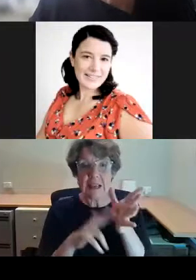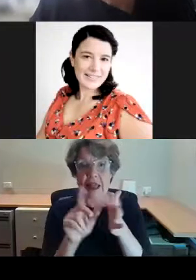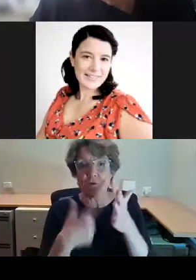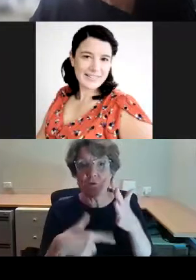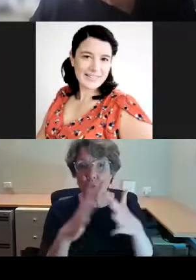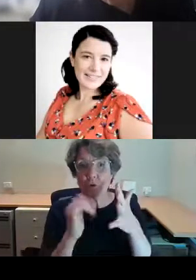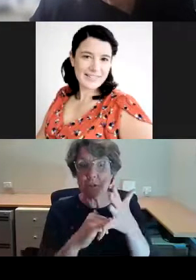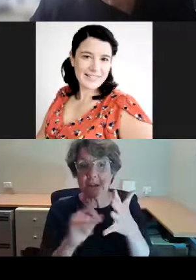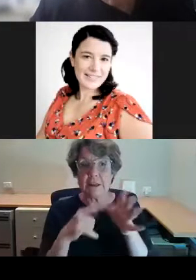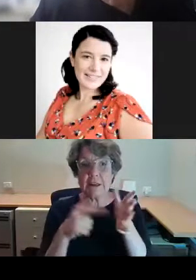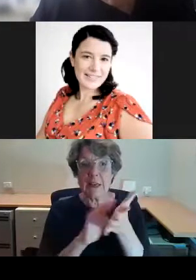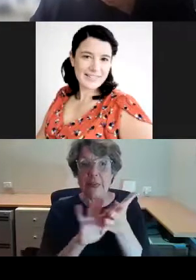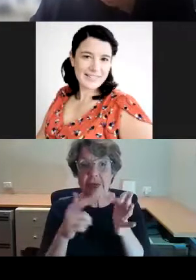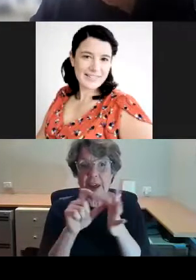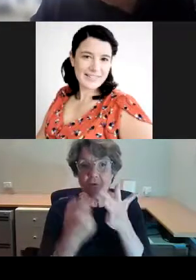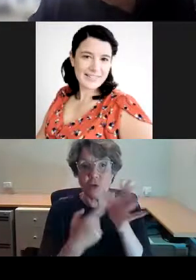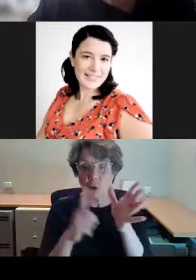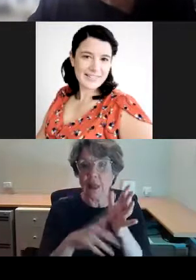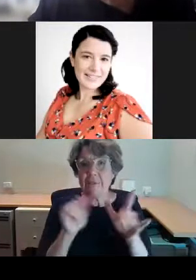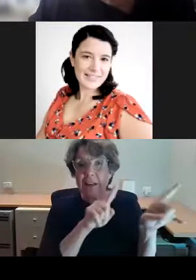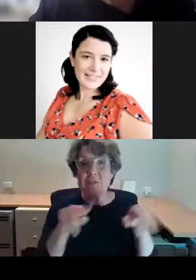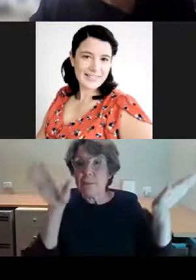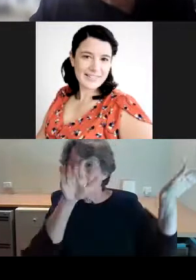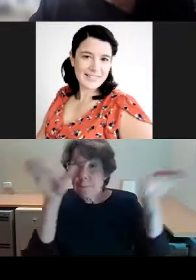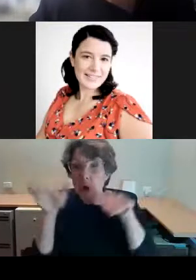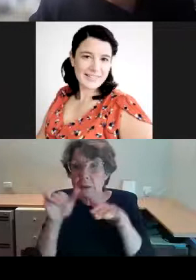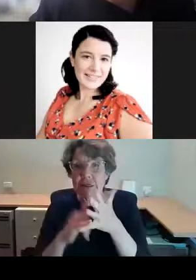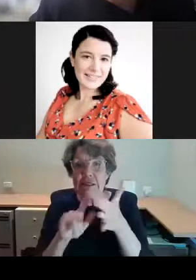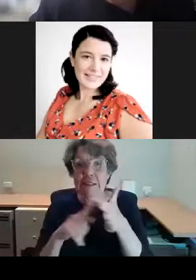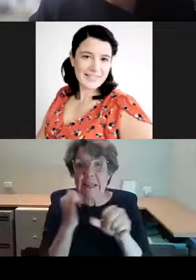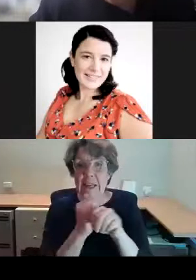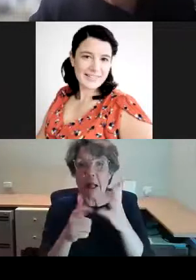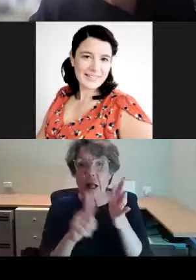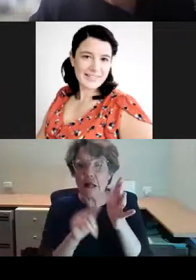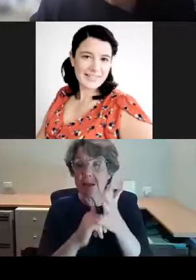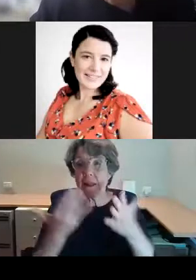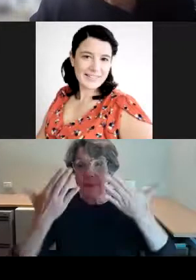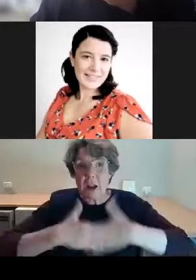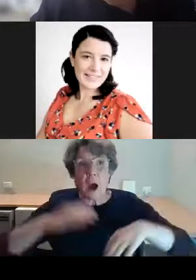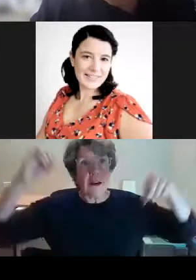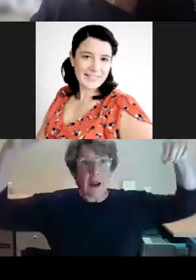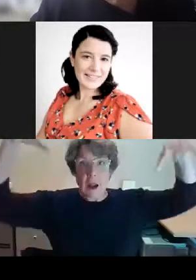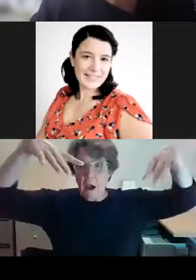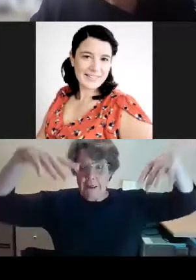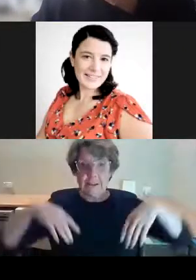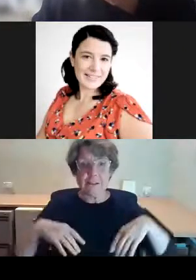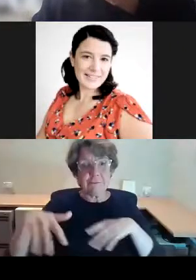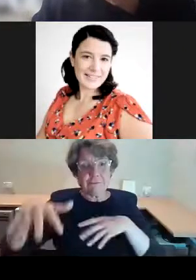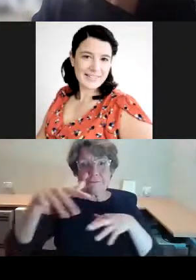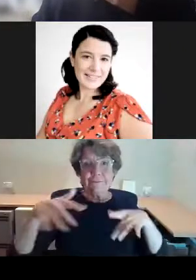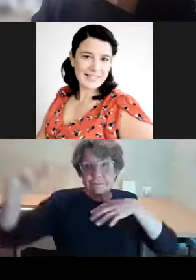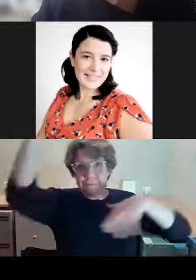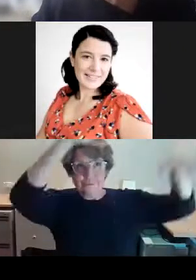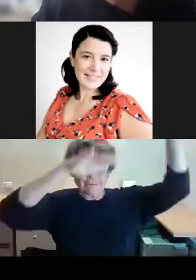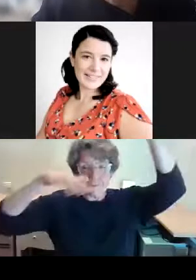in the nightlight of Sydney Square, circling around the building, another